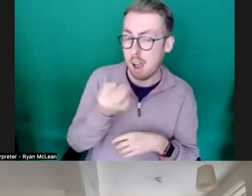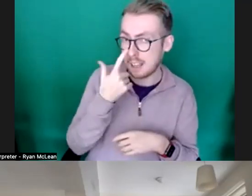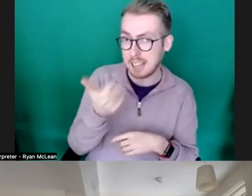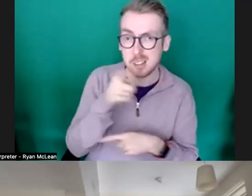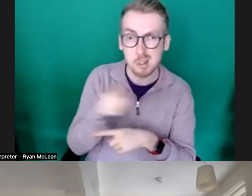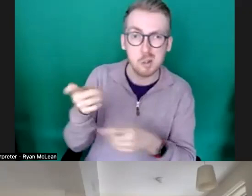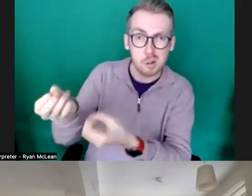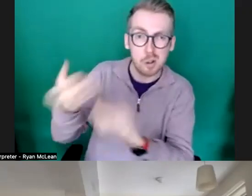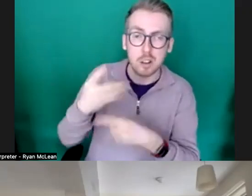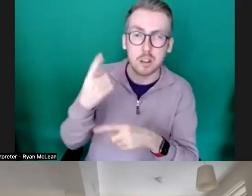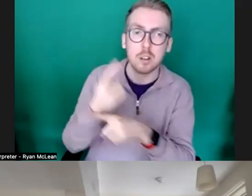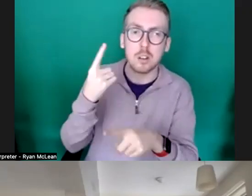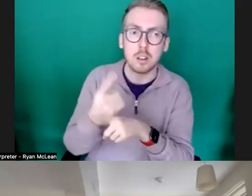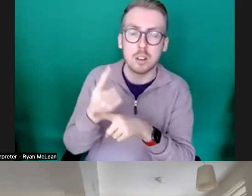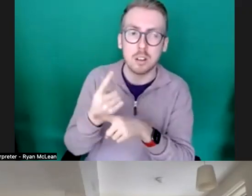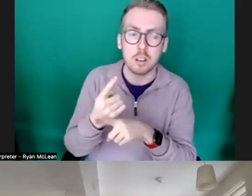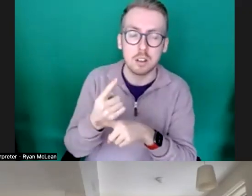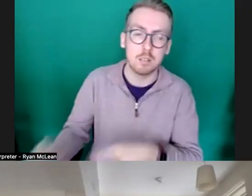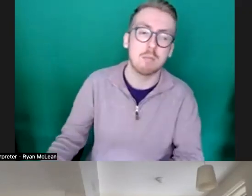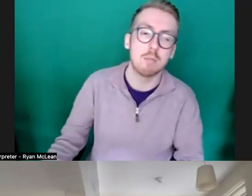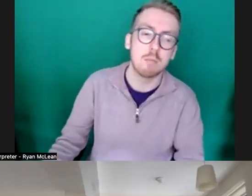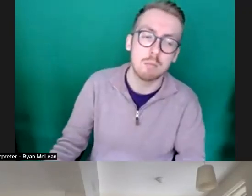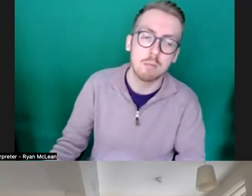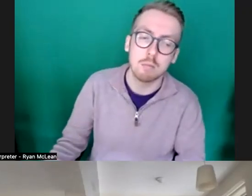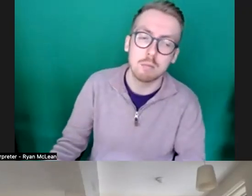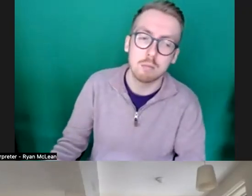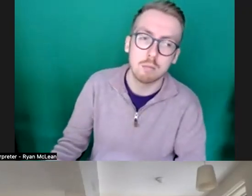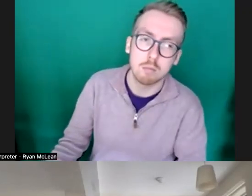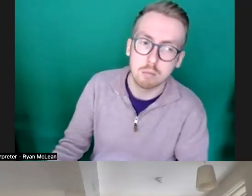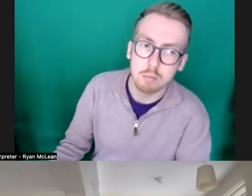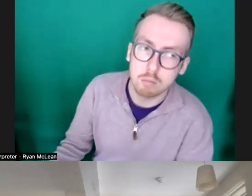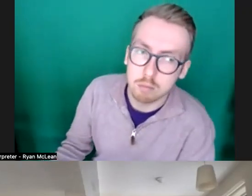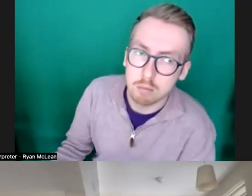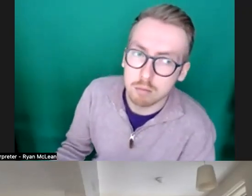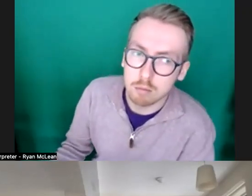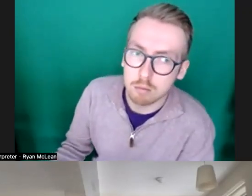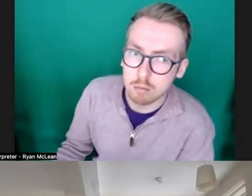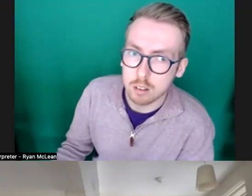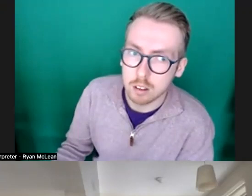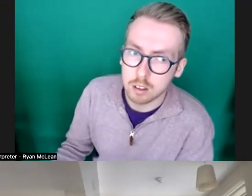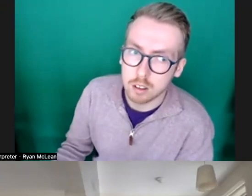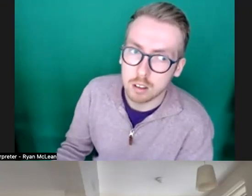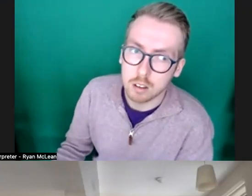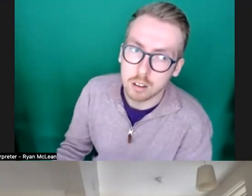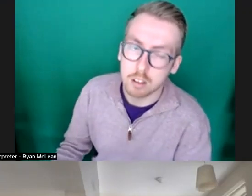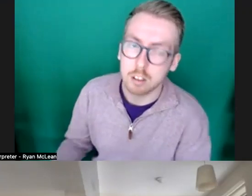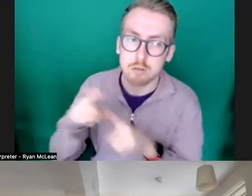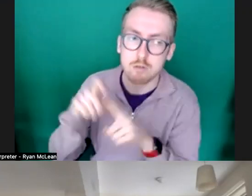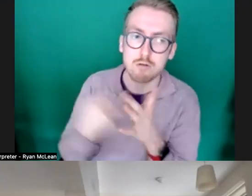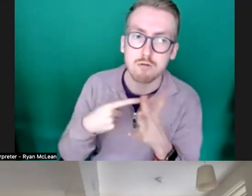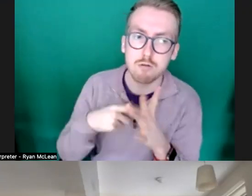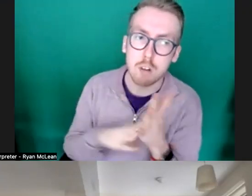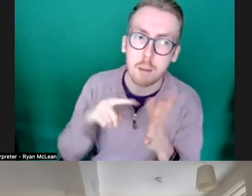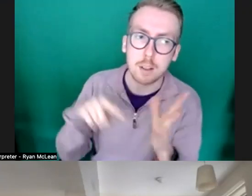using the term dramaturgy in application notes uh i'm aware that people use this term in quite different ways and we do hope to see